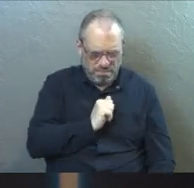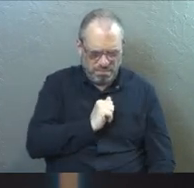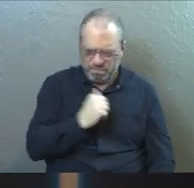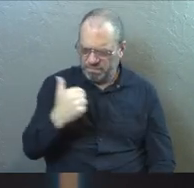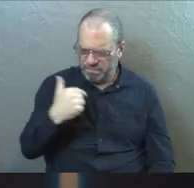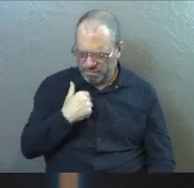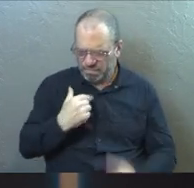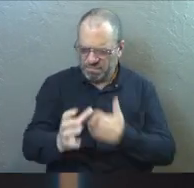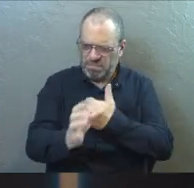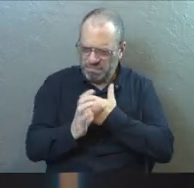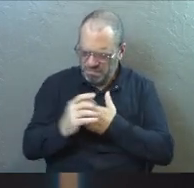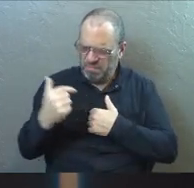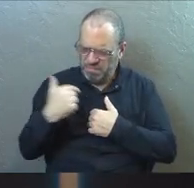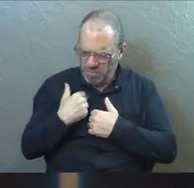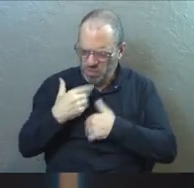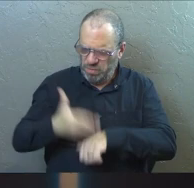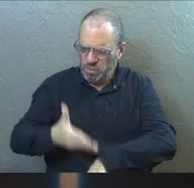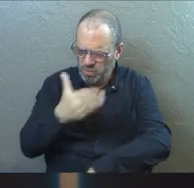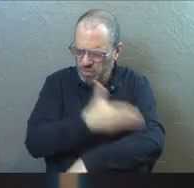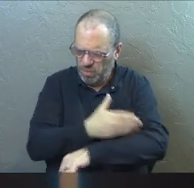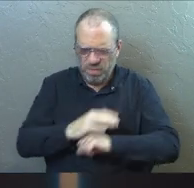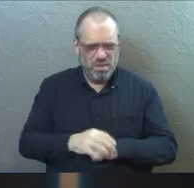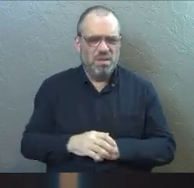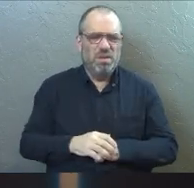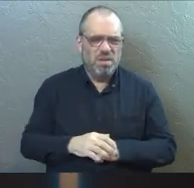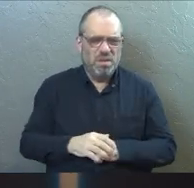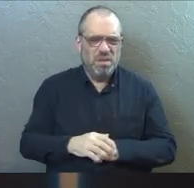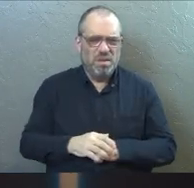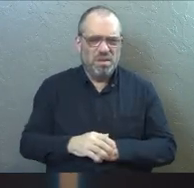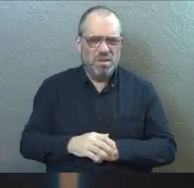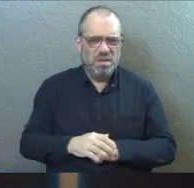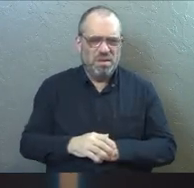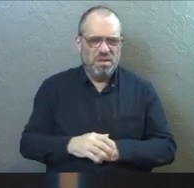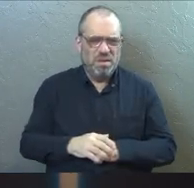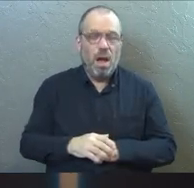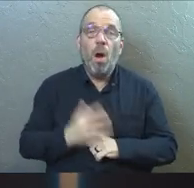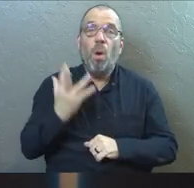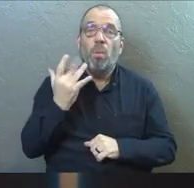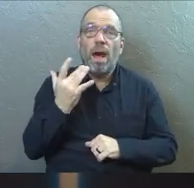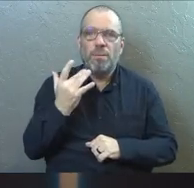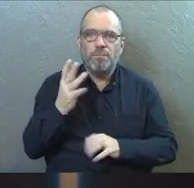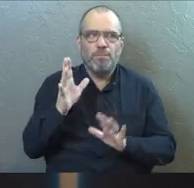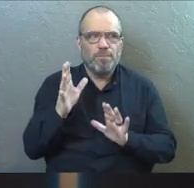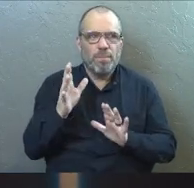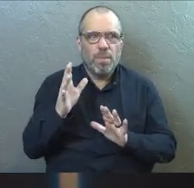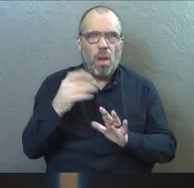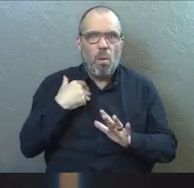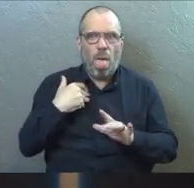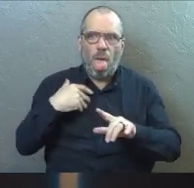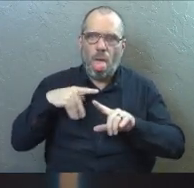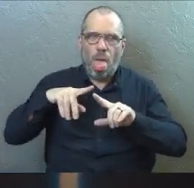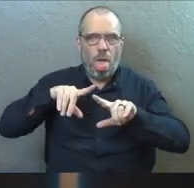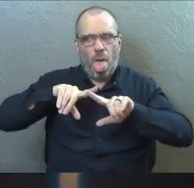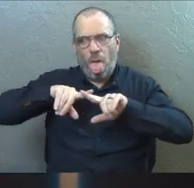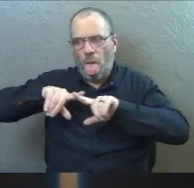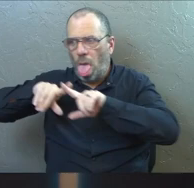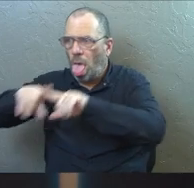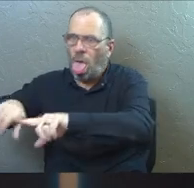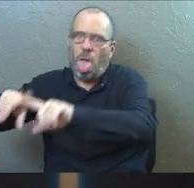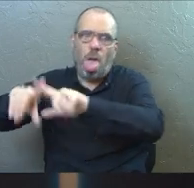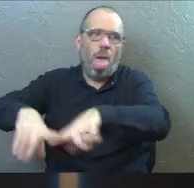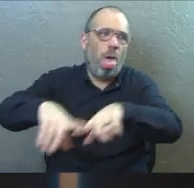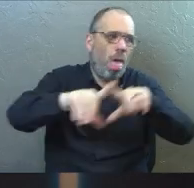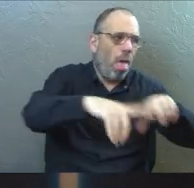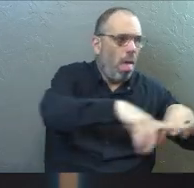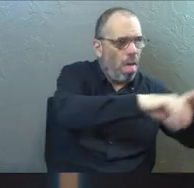I won't force myself to improve because we've been so dependent all our lives on